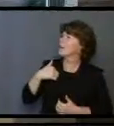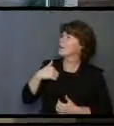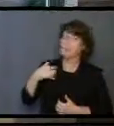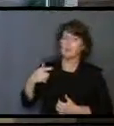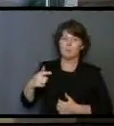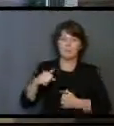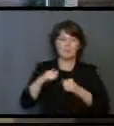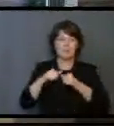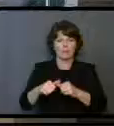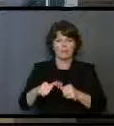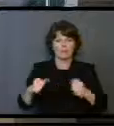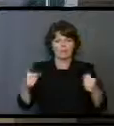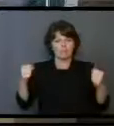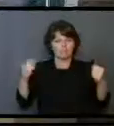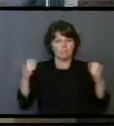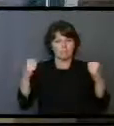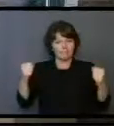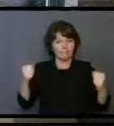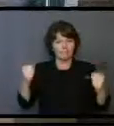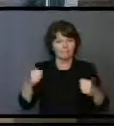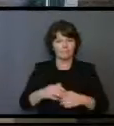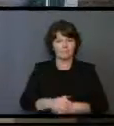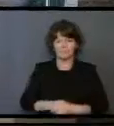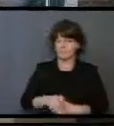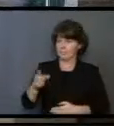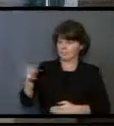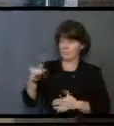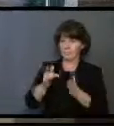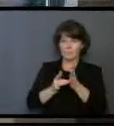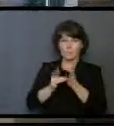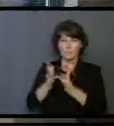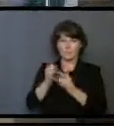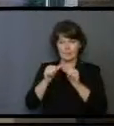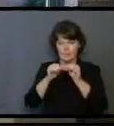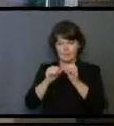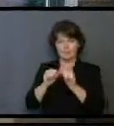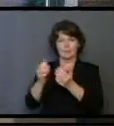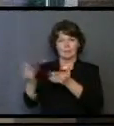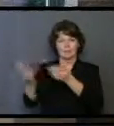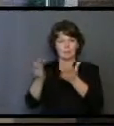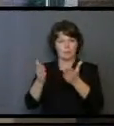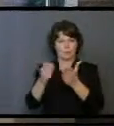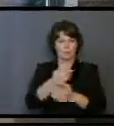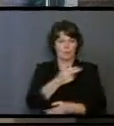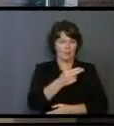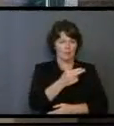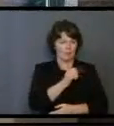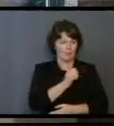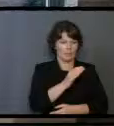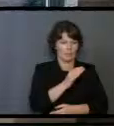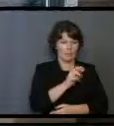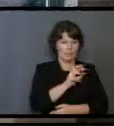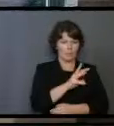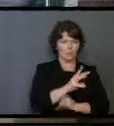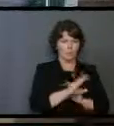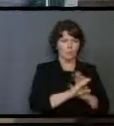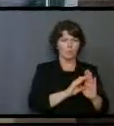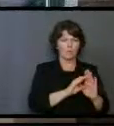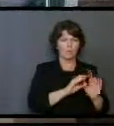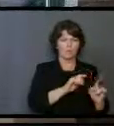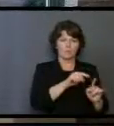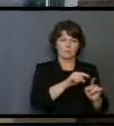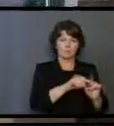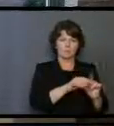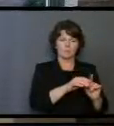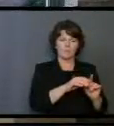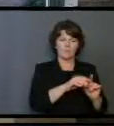never flinched in His determination. Jesus was glad to serve. Listen from Hebrews, chapter 12, verse 2, Who